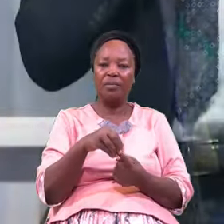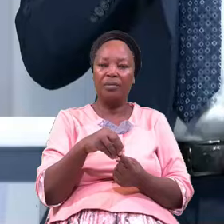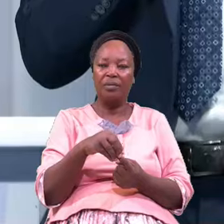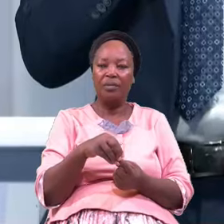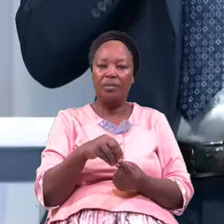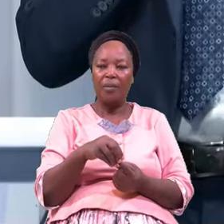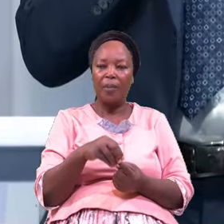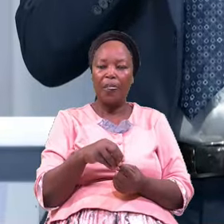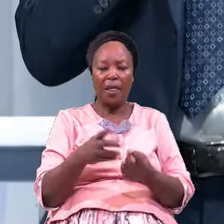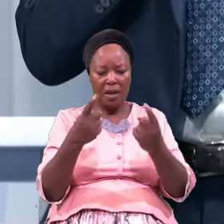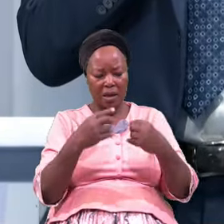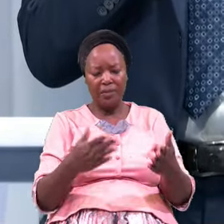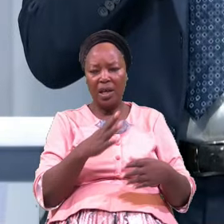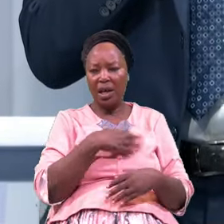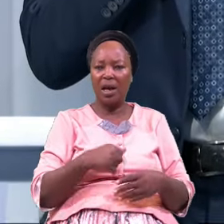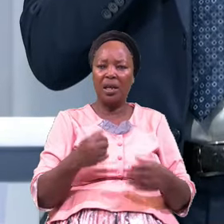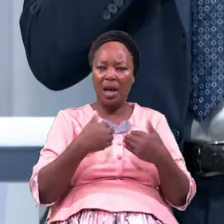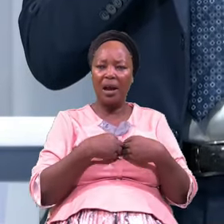There And Fellowship With The Lord